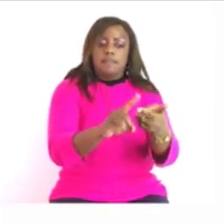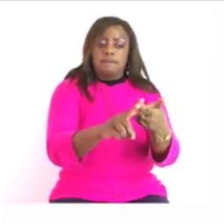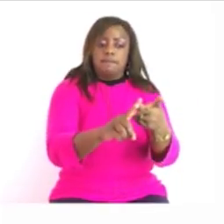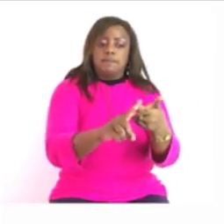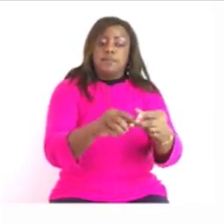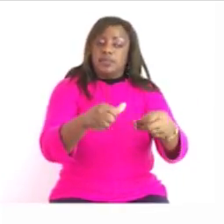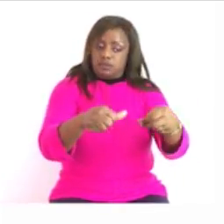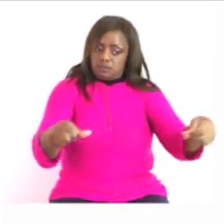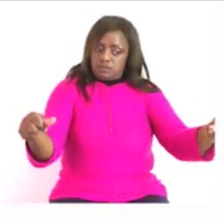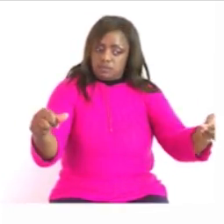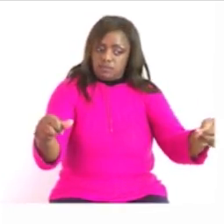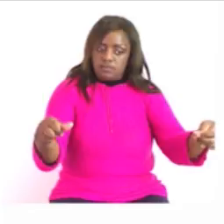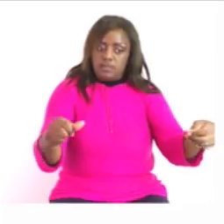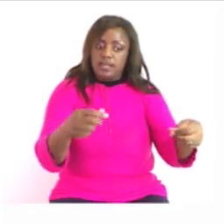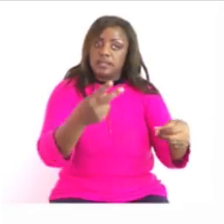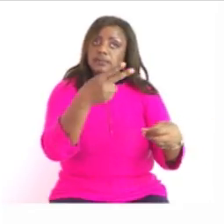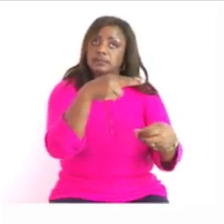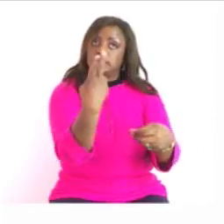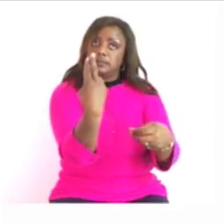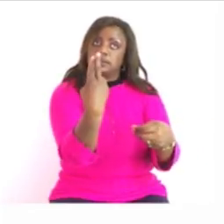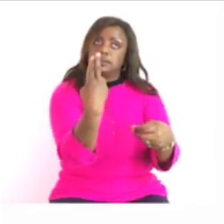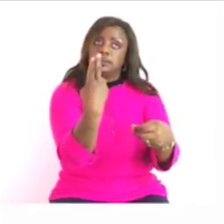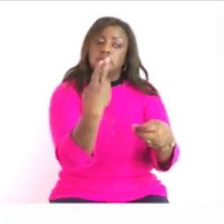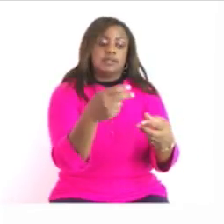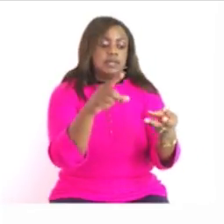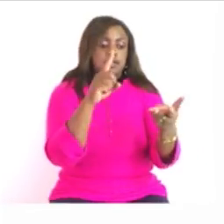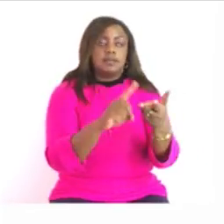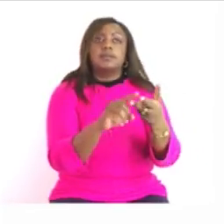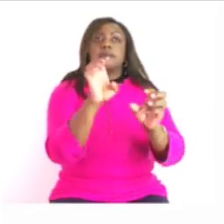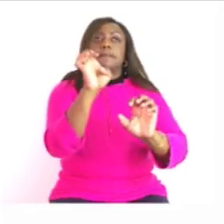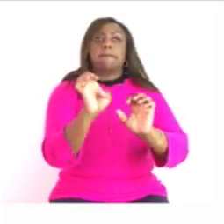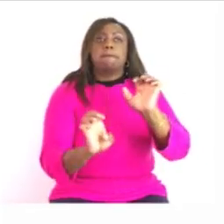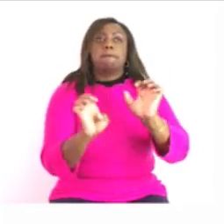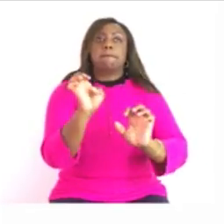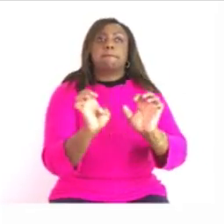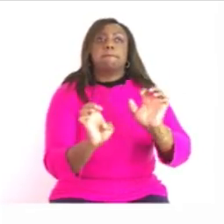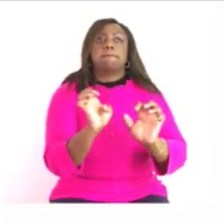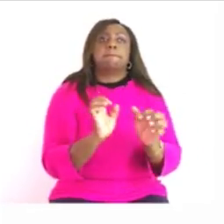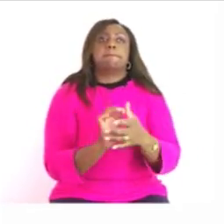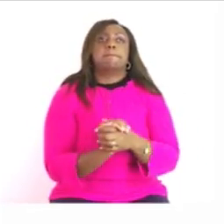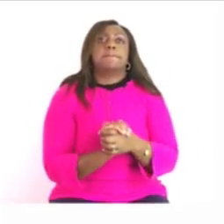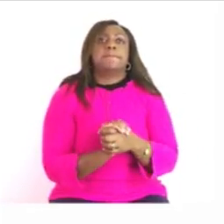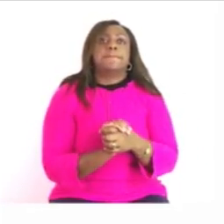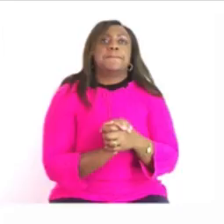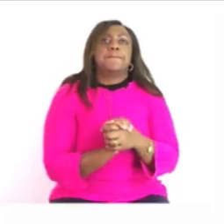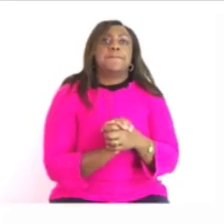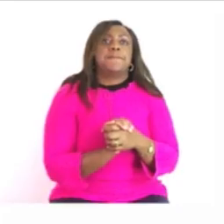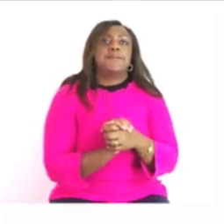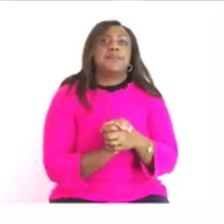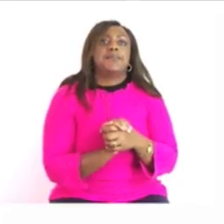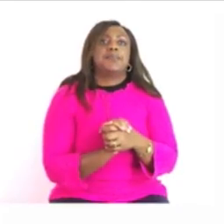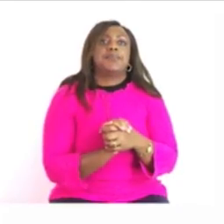measurements should be recorded also with a unit the estimation must also have a